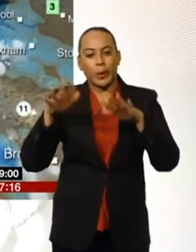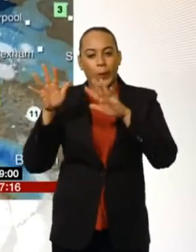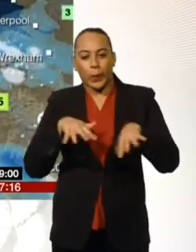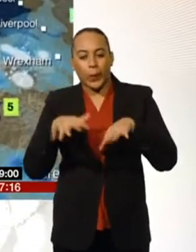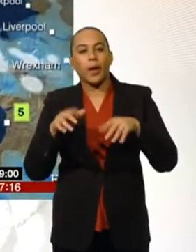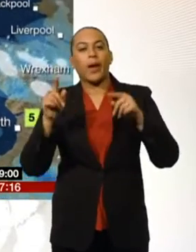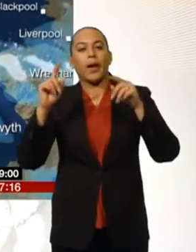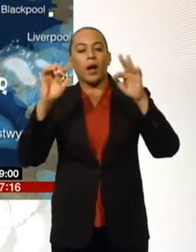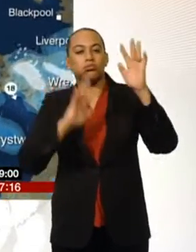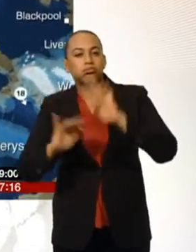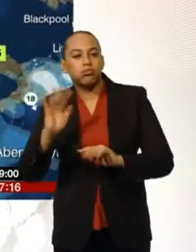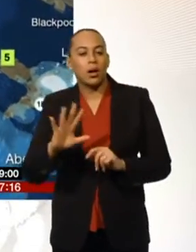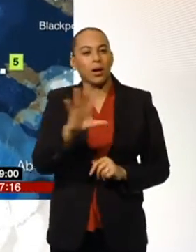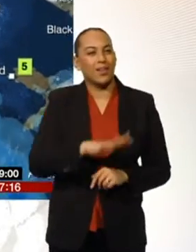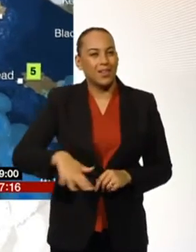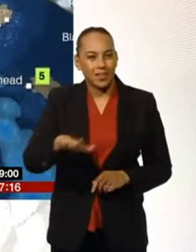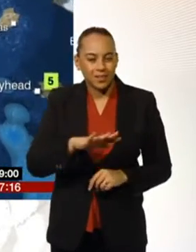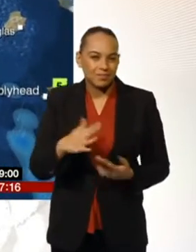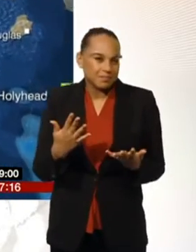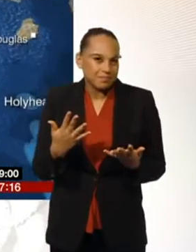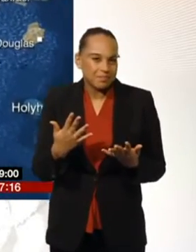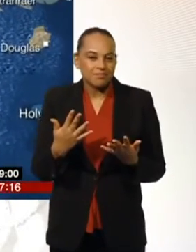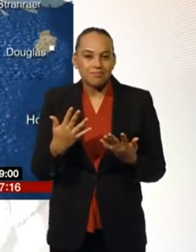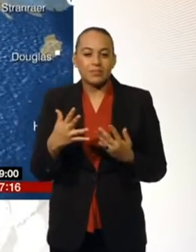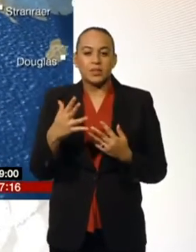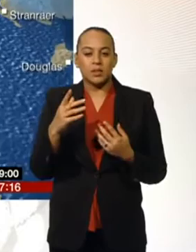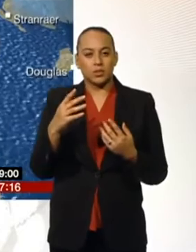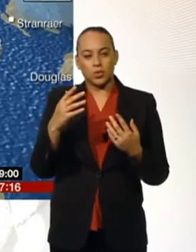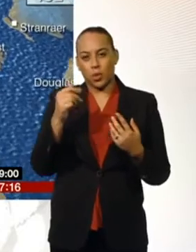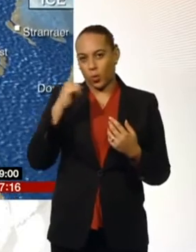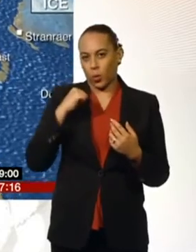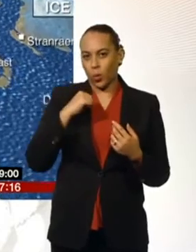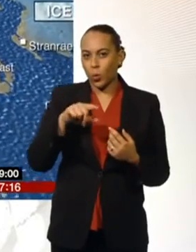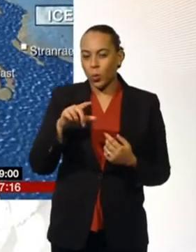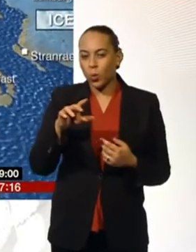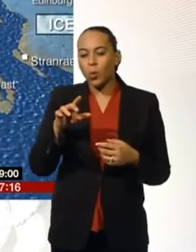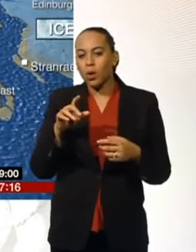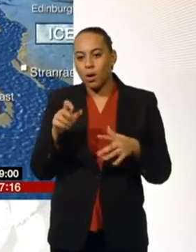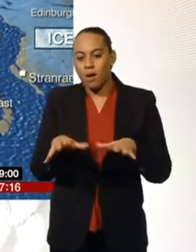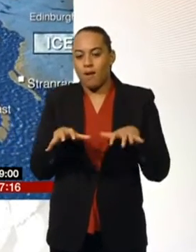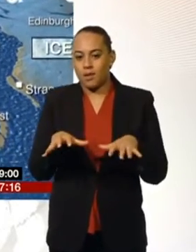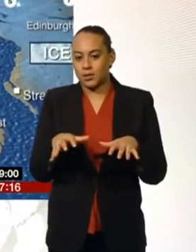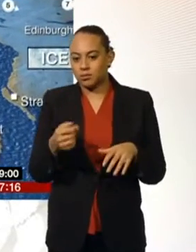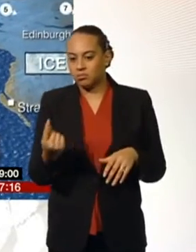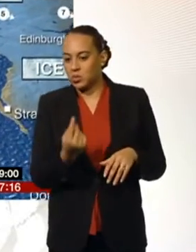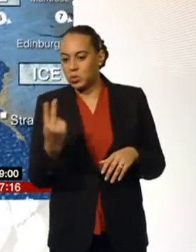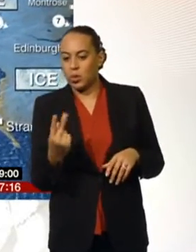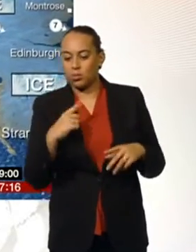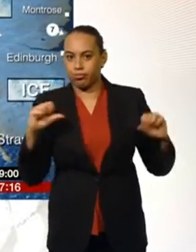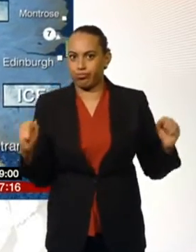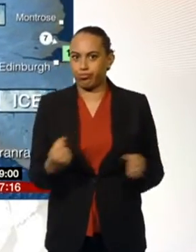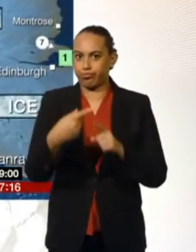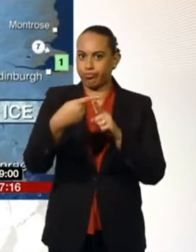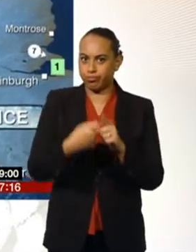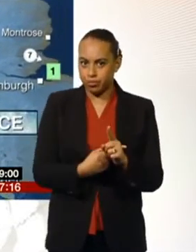hills. We've seen a coating in places across the north and northeast of Wales so far this morning. Do be wary though, there could be some ice around in the next few hours. More icy